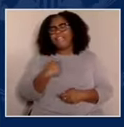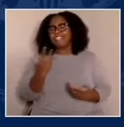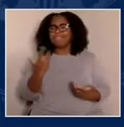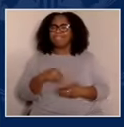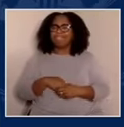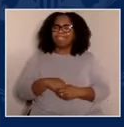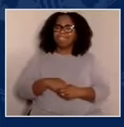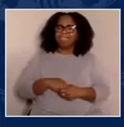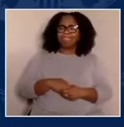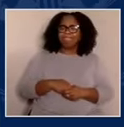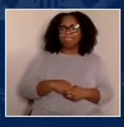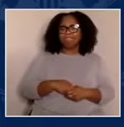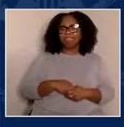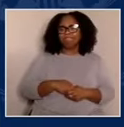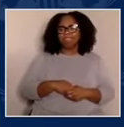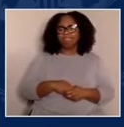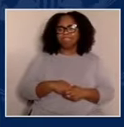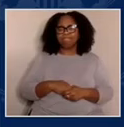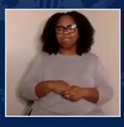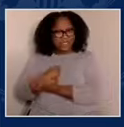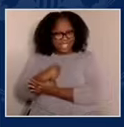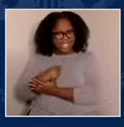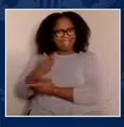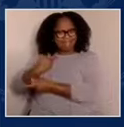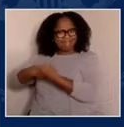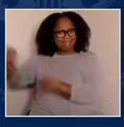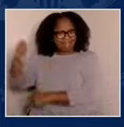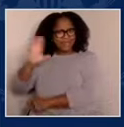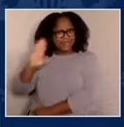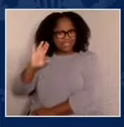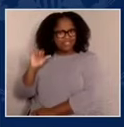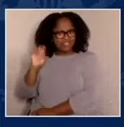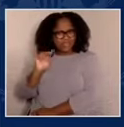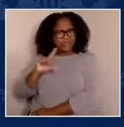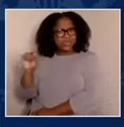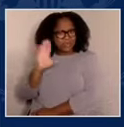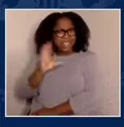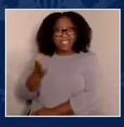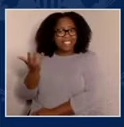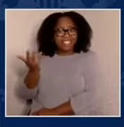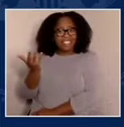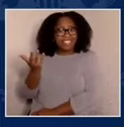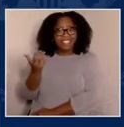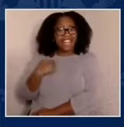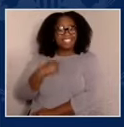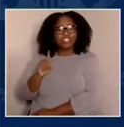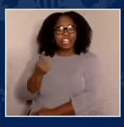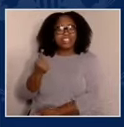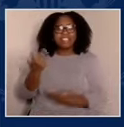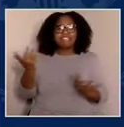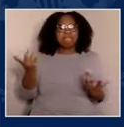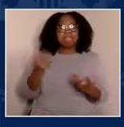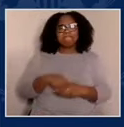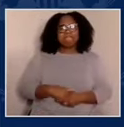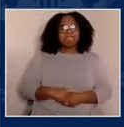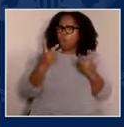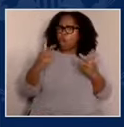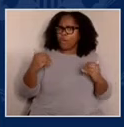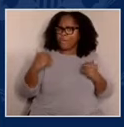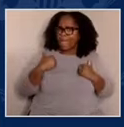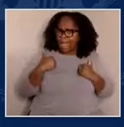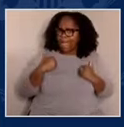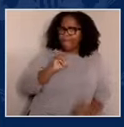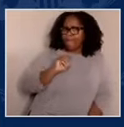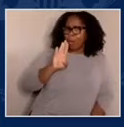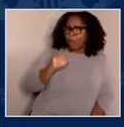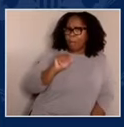it's hard, and I just, you know, but, and